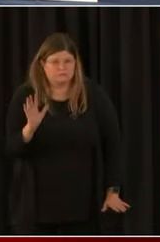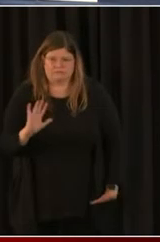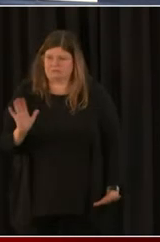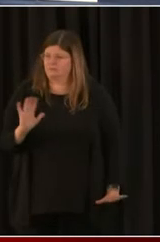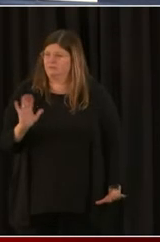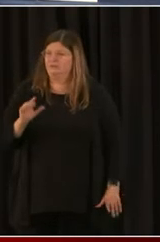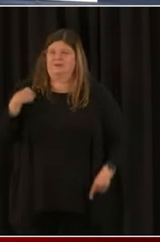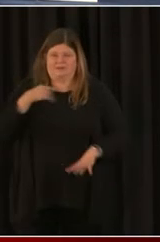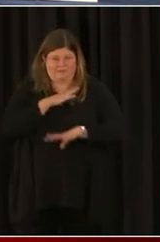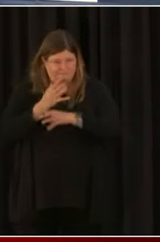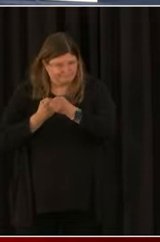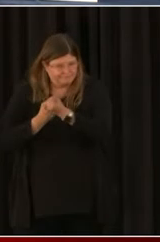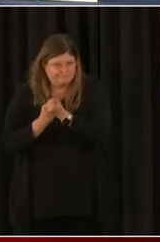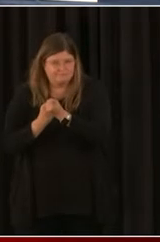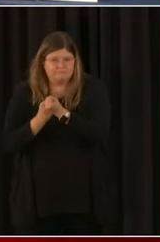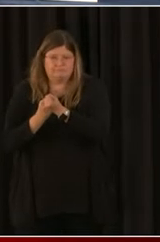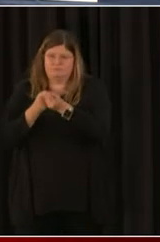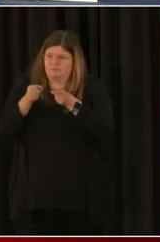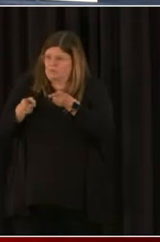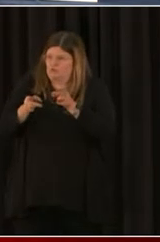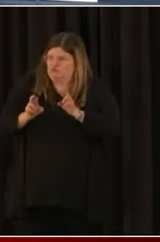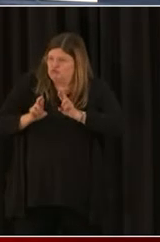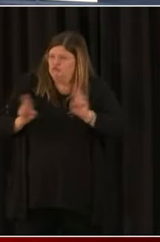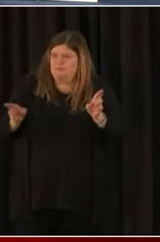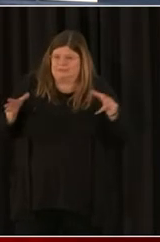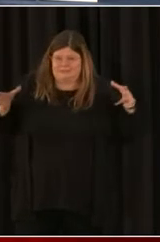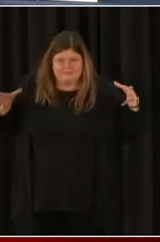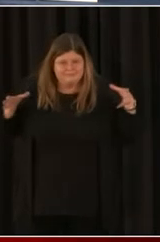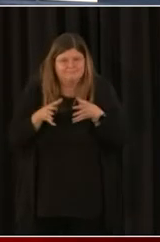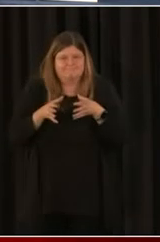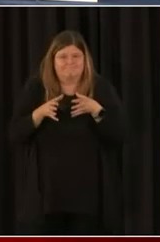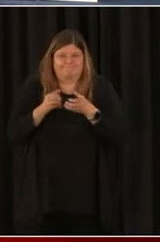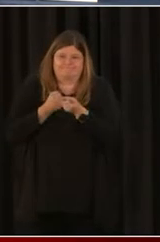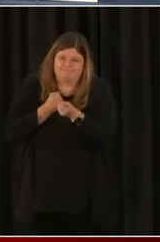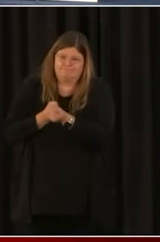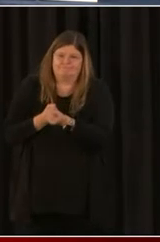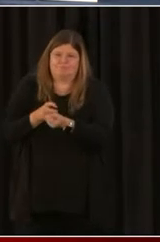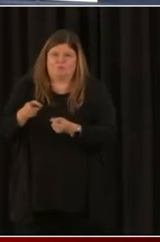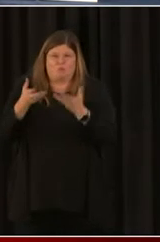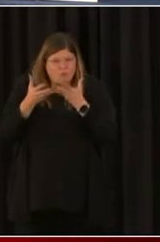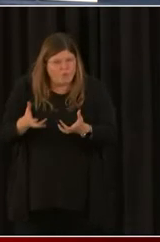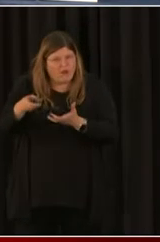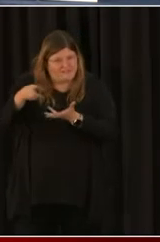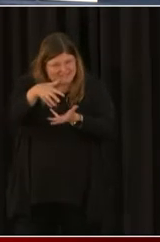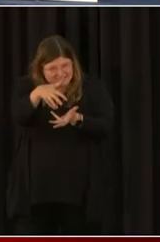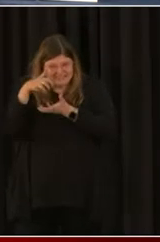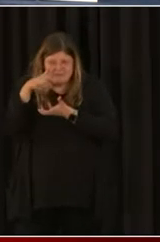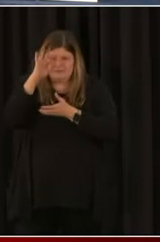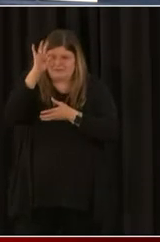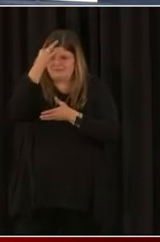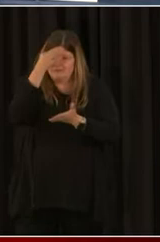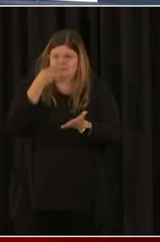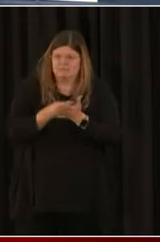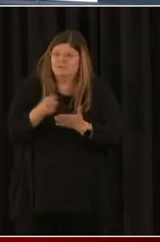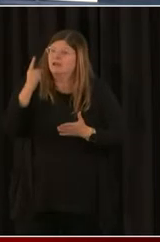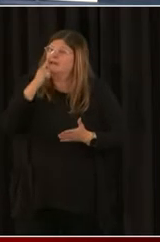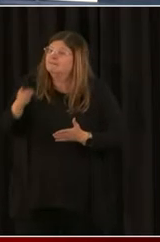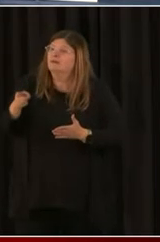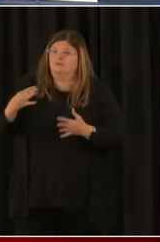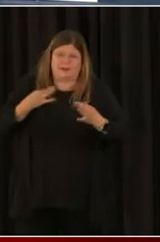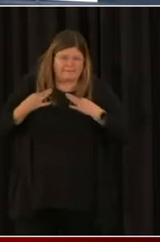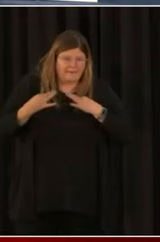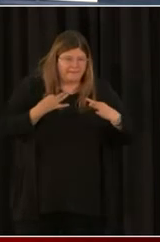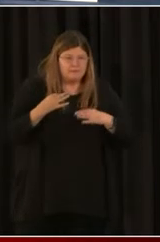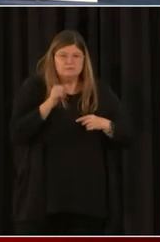We want to help you get as much of that federal money as we possibly can apply for all of it. Don't be